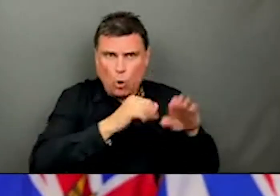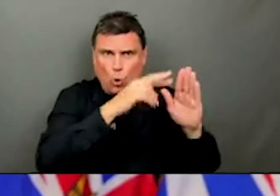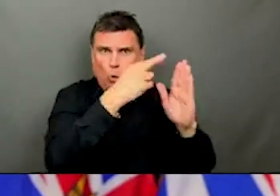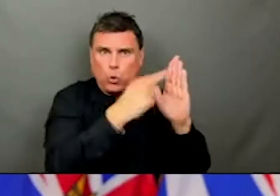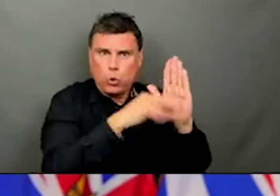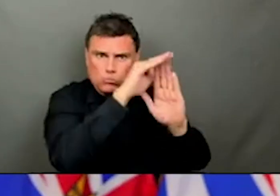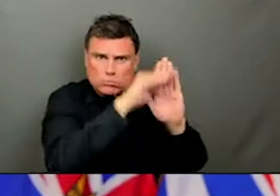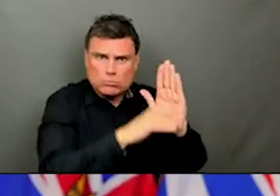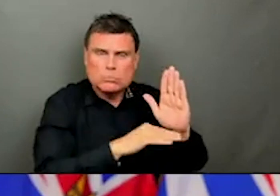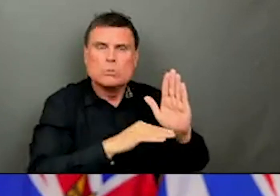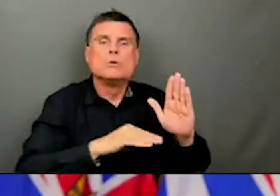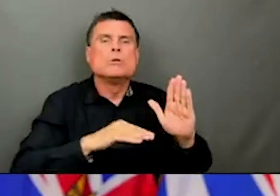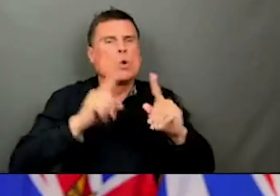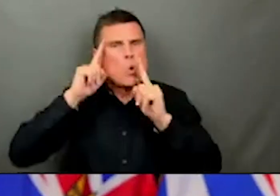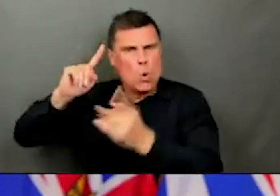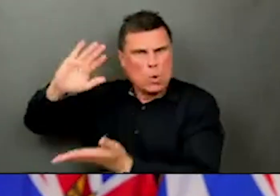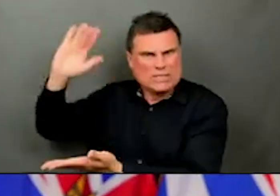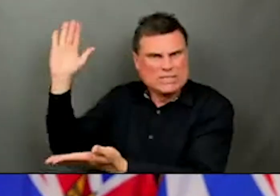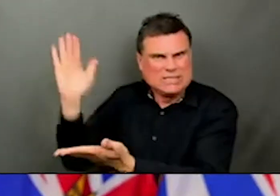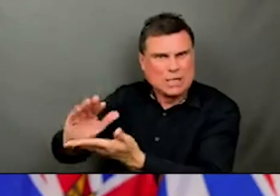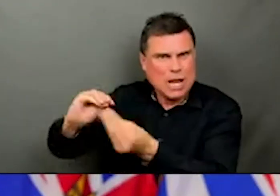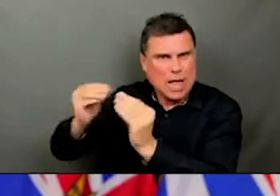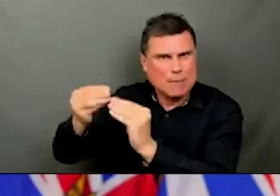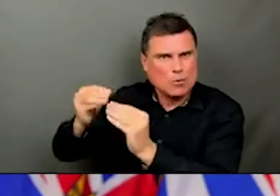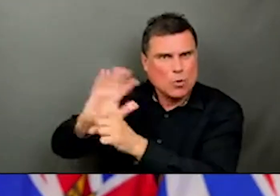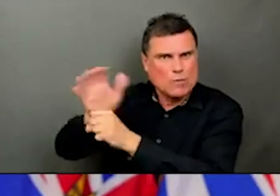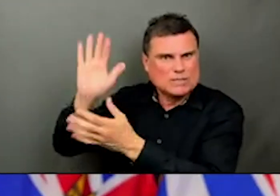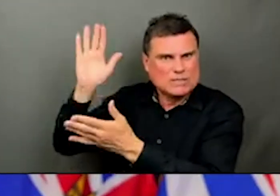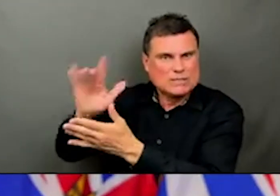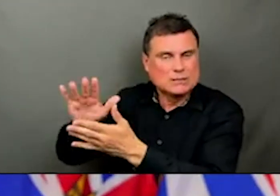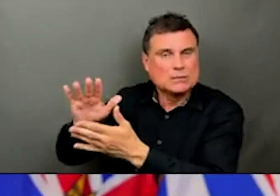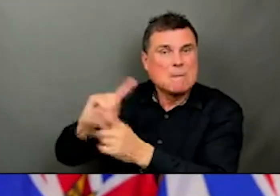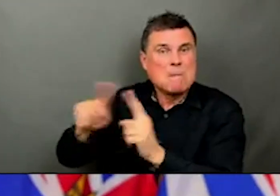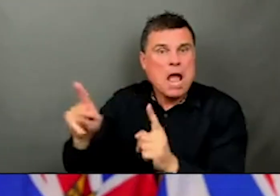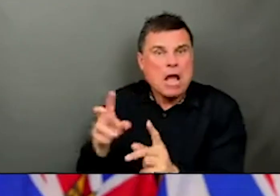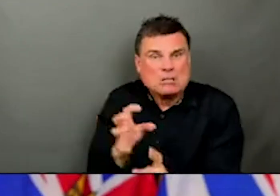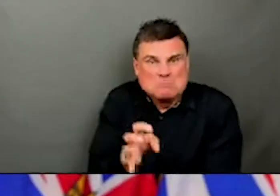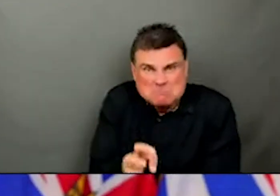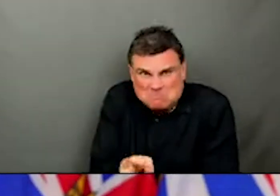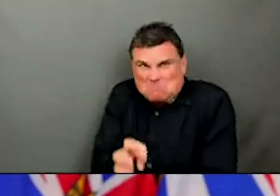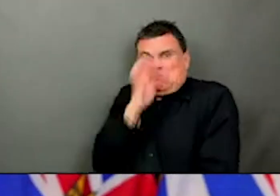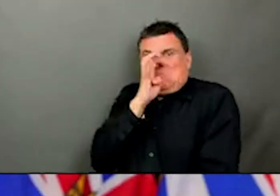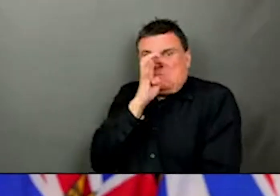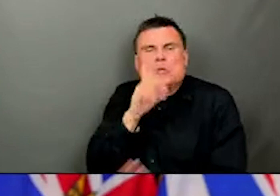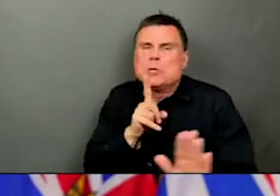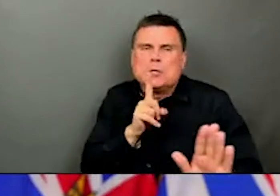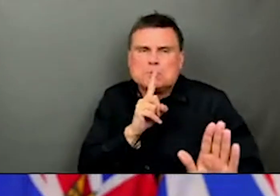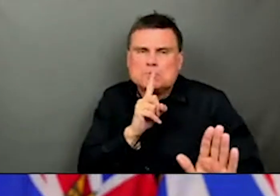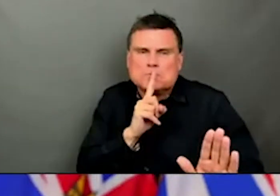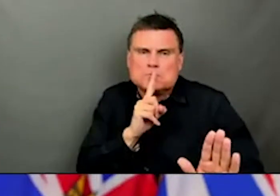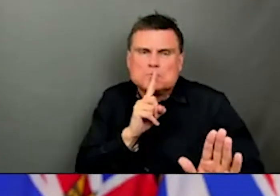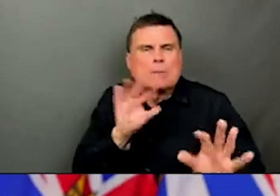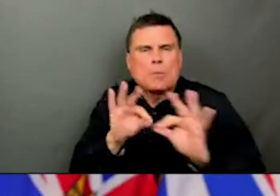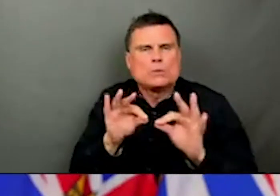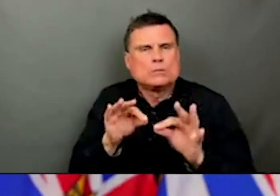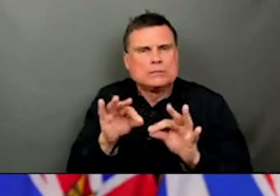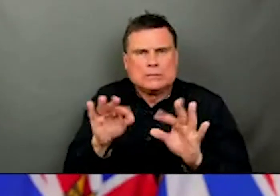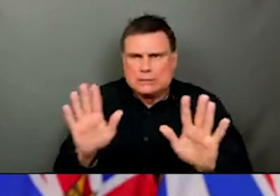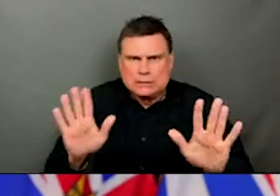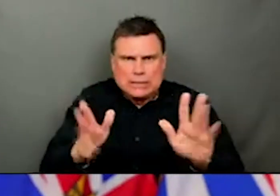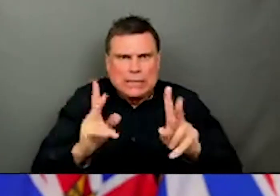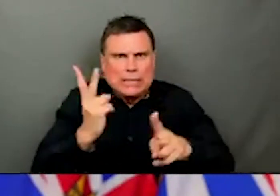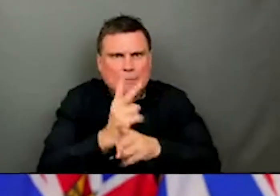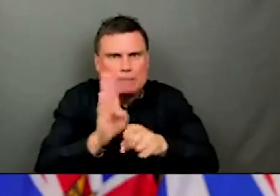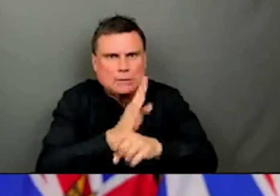test of reducing transmission, keeping people safe and keeping as much of our economy open as possible. That's been our course from the